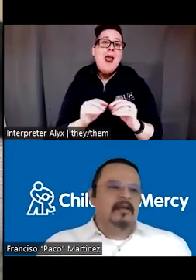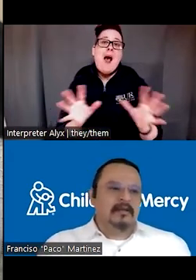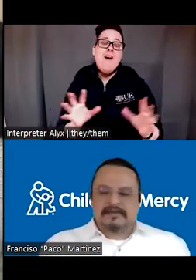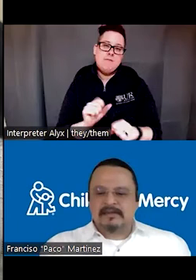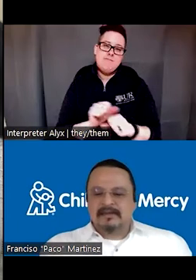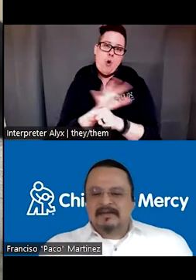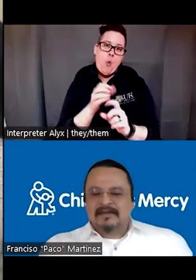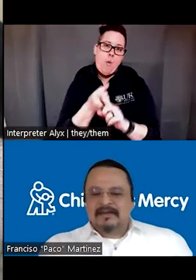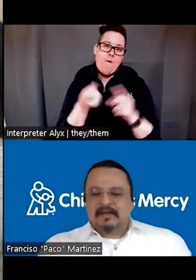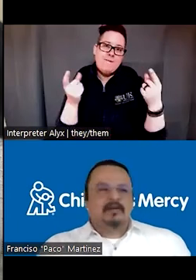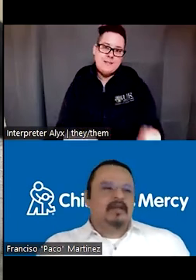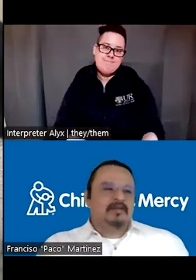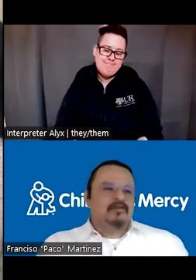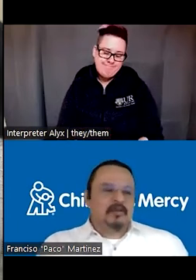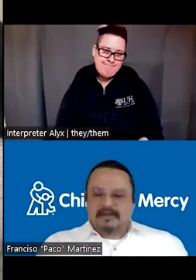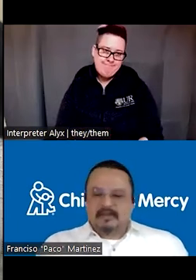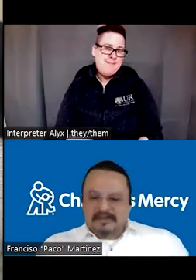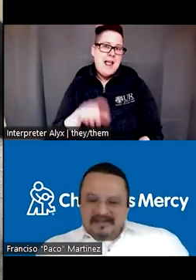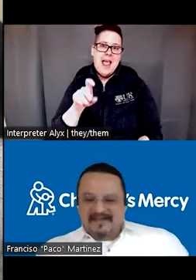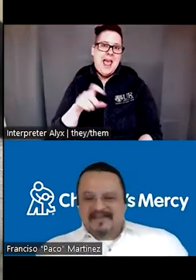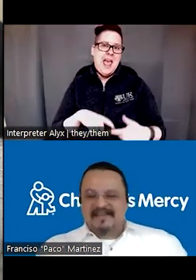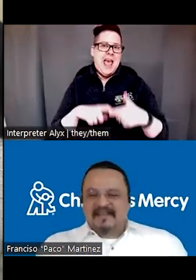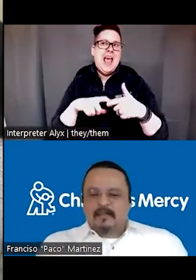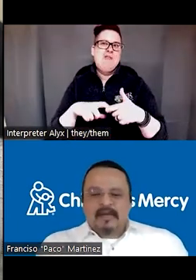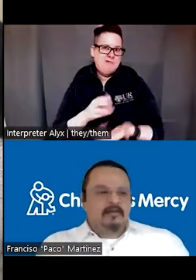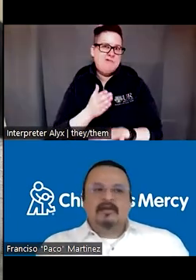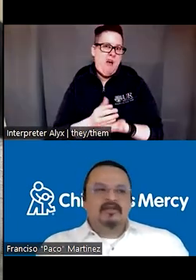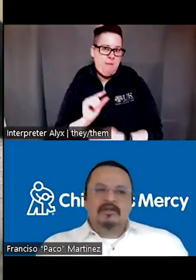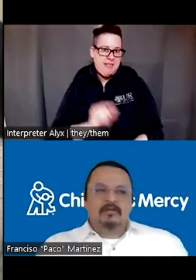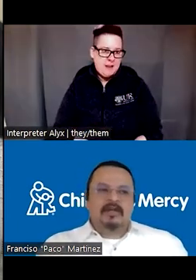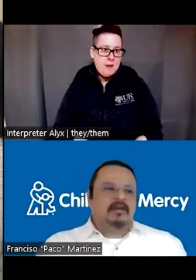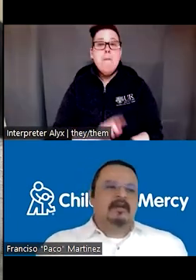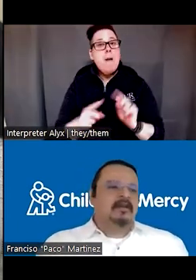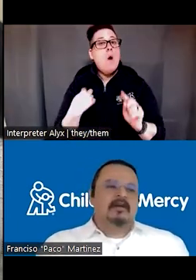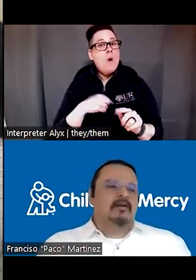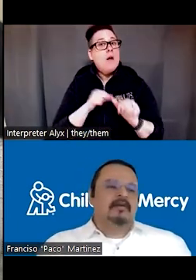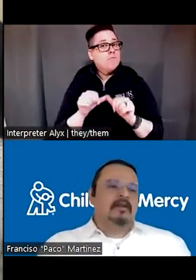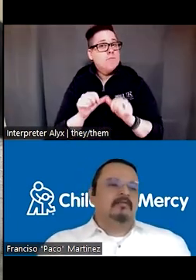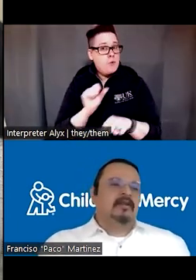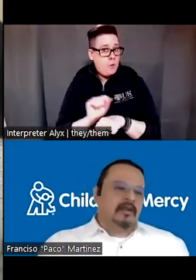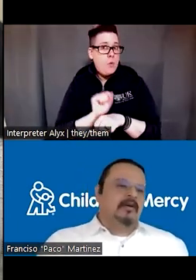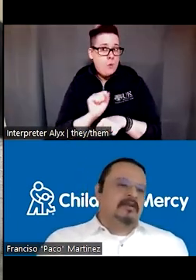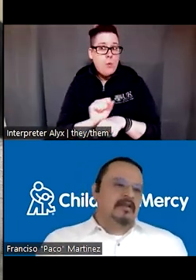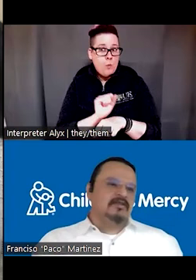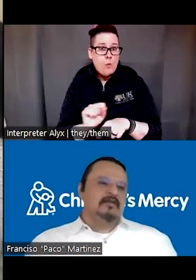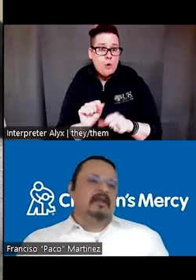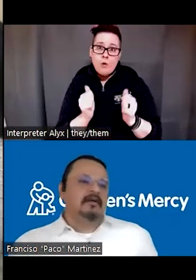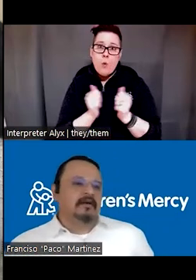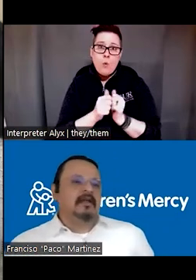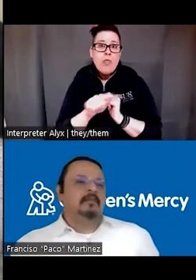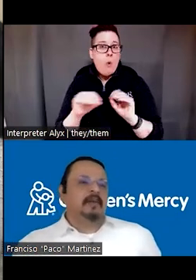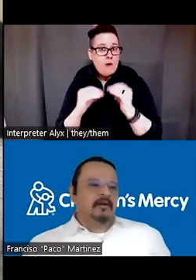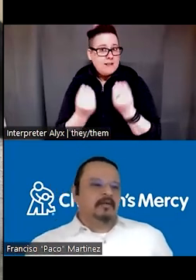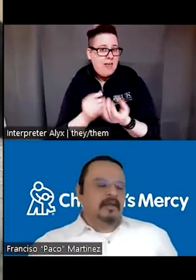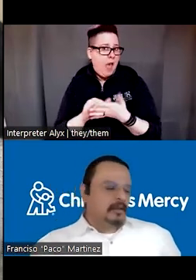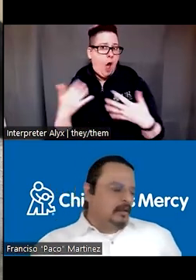pandemic hit and we had to stop a little bit, but we continue working with all with with the organization that we had